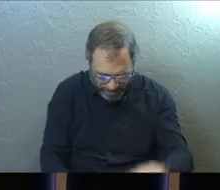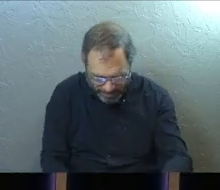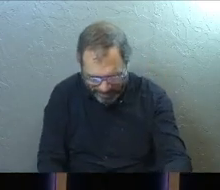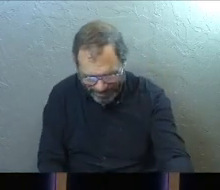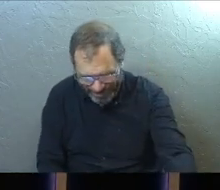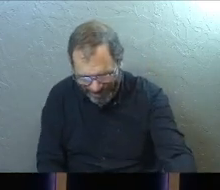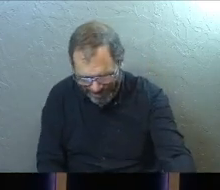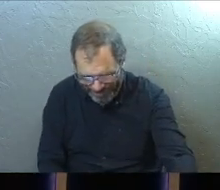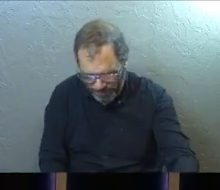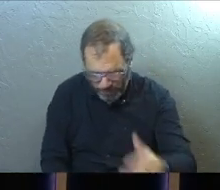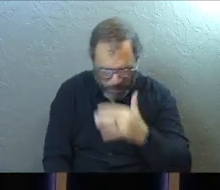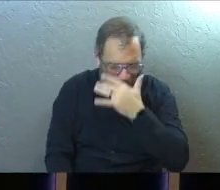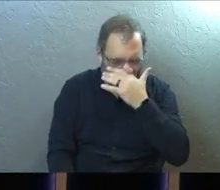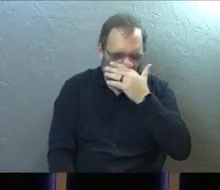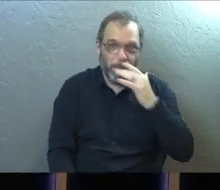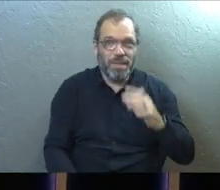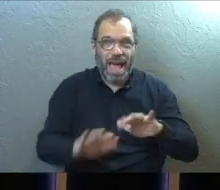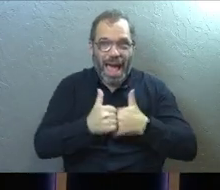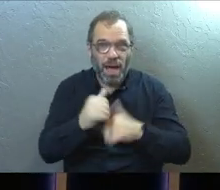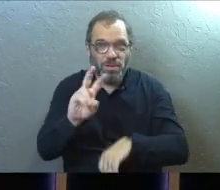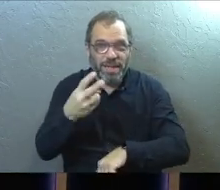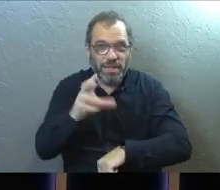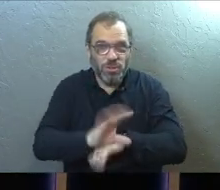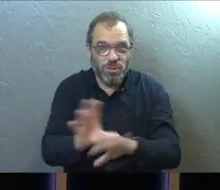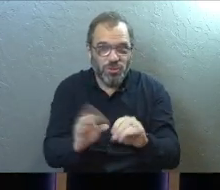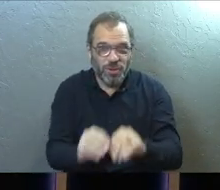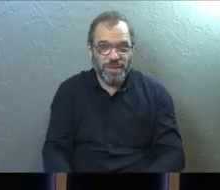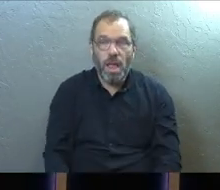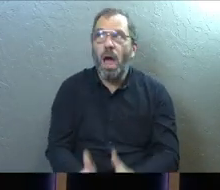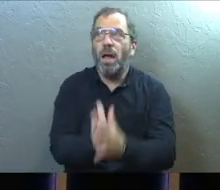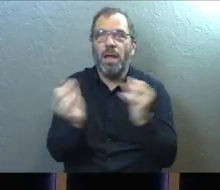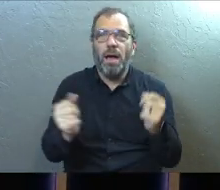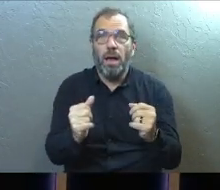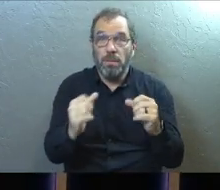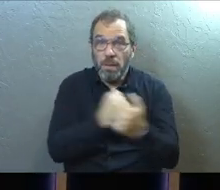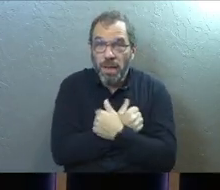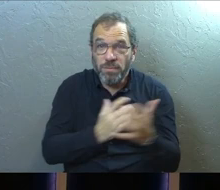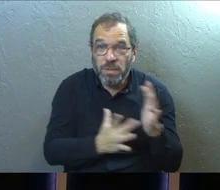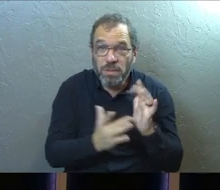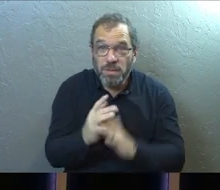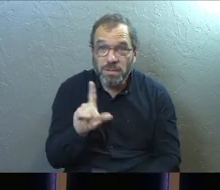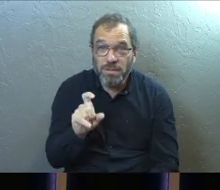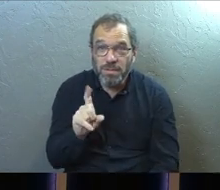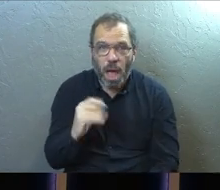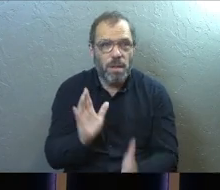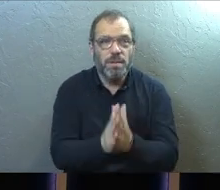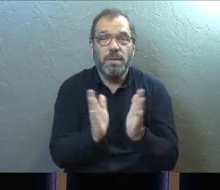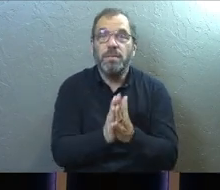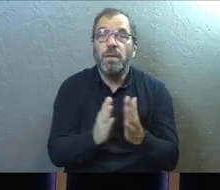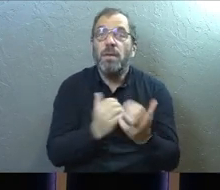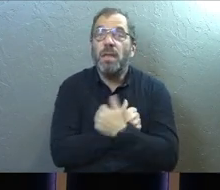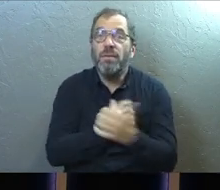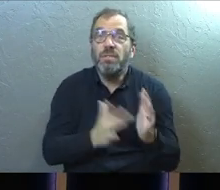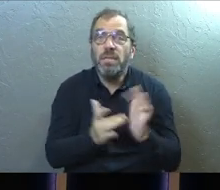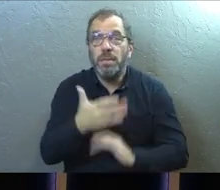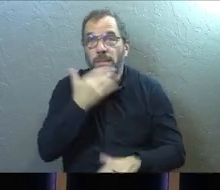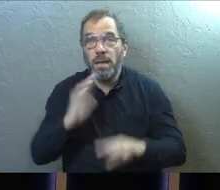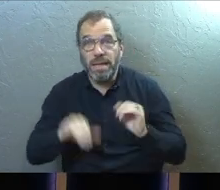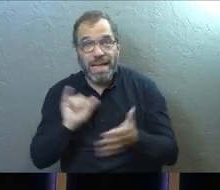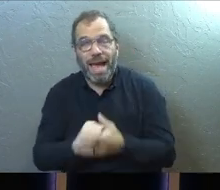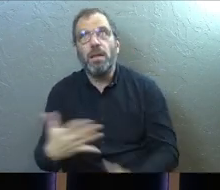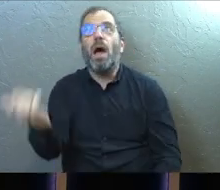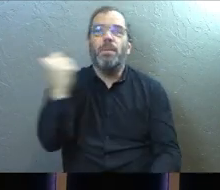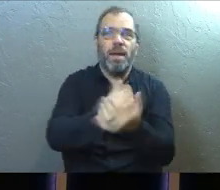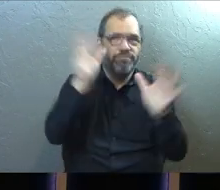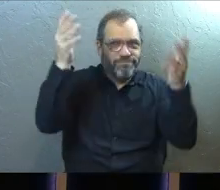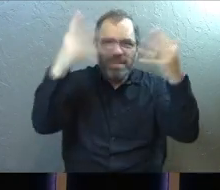Yeah. How's it going? Second service. Anybody love Jesus? Anybody love Jesus better than that?